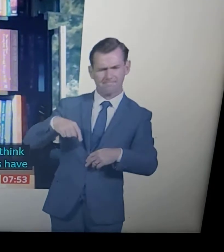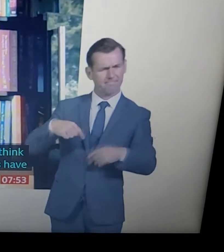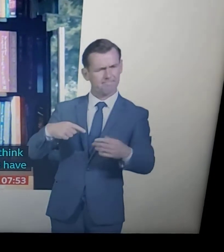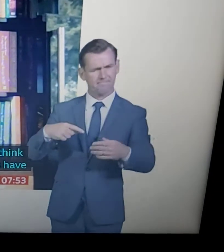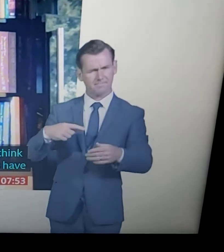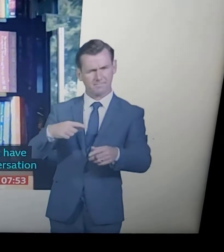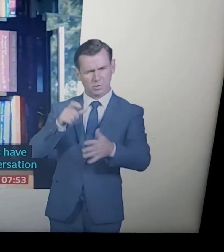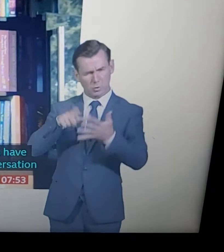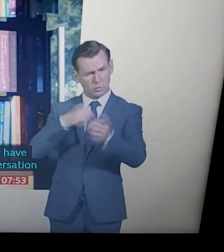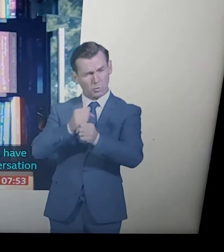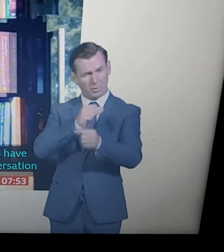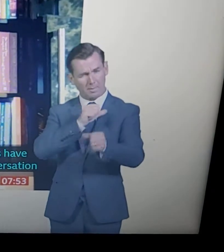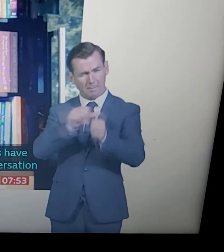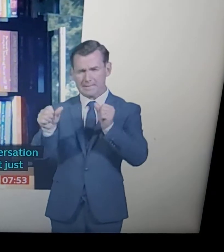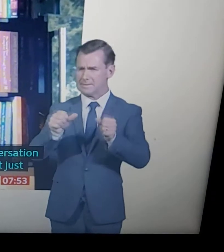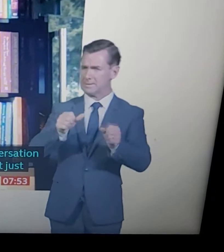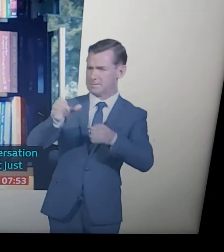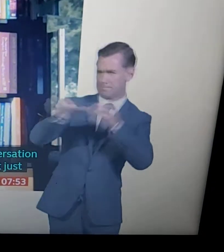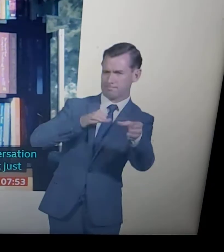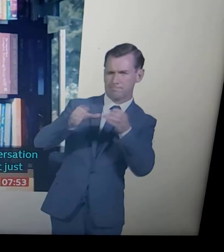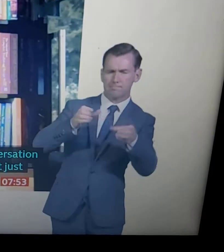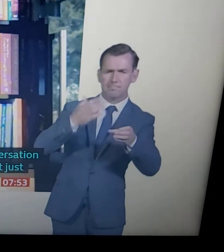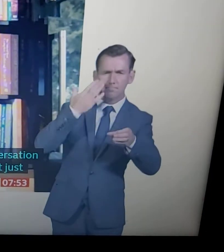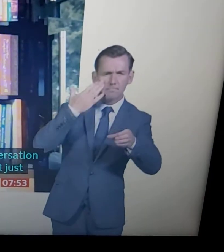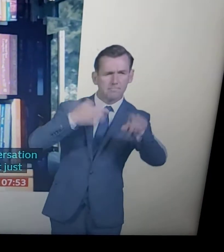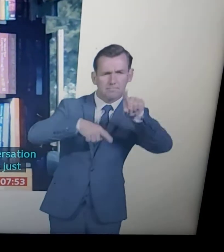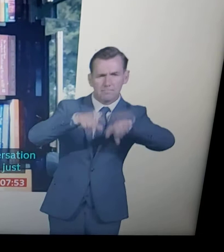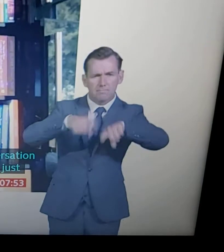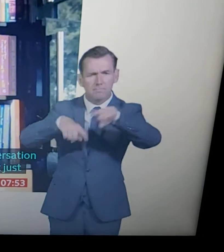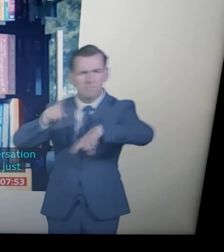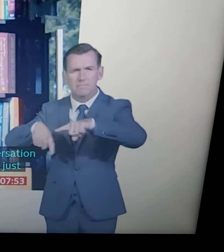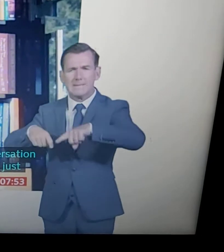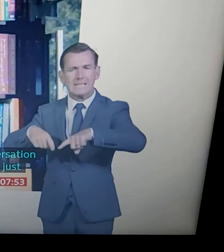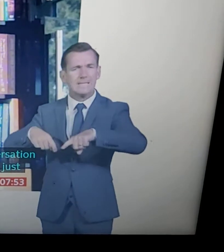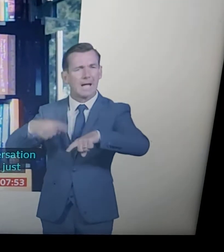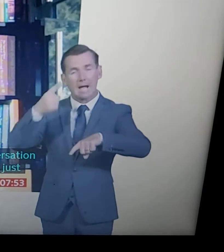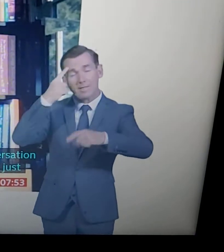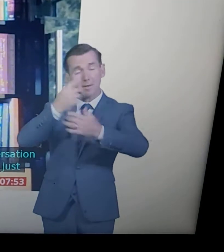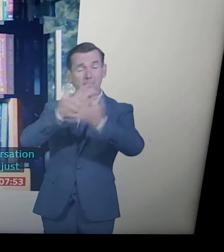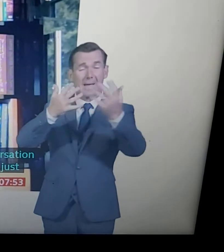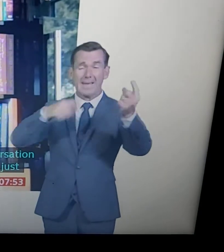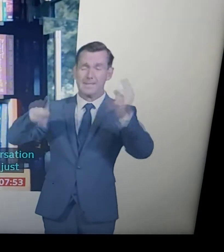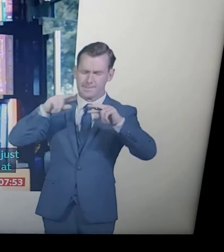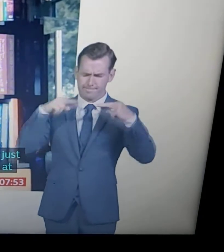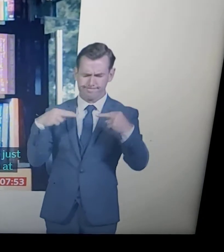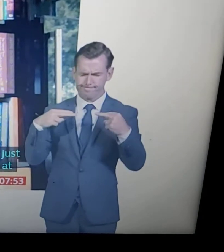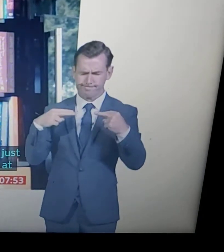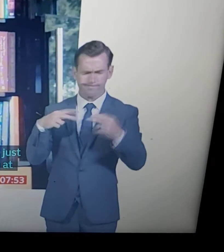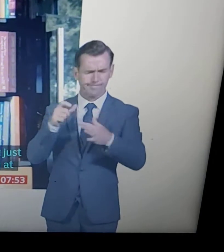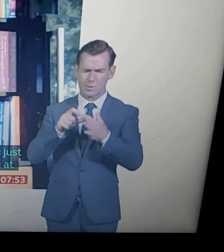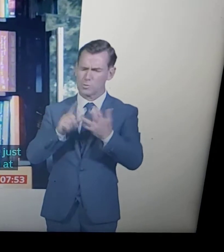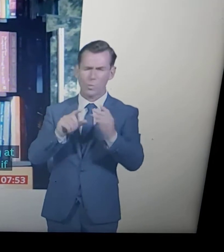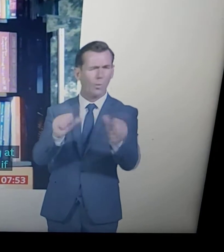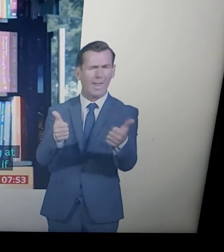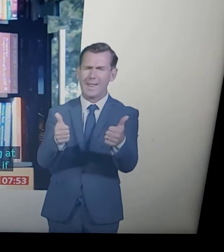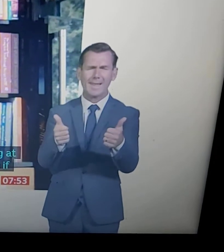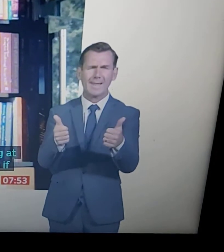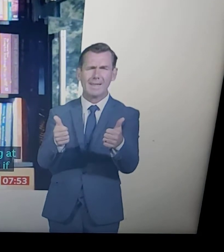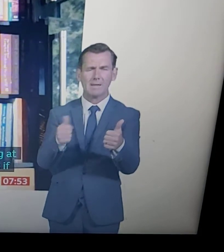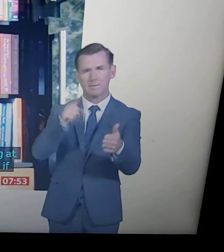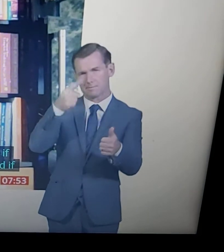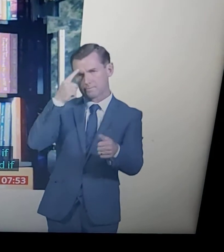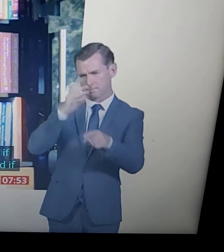people, if they're honest, haven't been doing so well. So I think that a lot of work, you know, there's diverse designers on London Fashion Week's schedule. So actually,